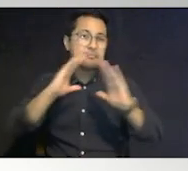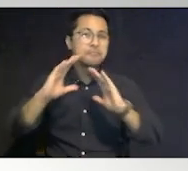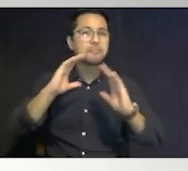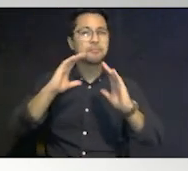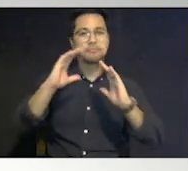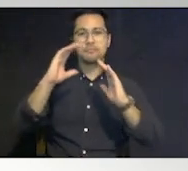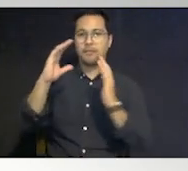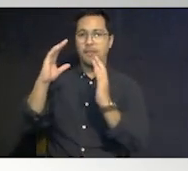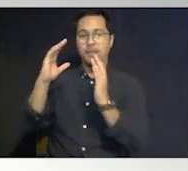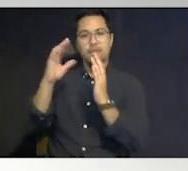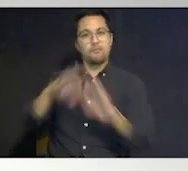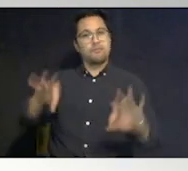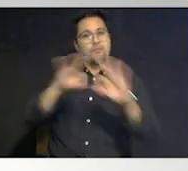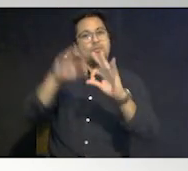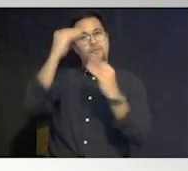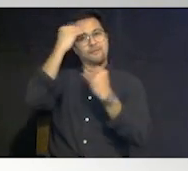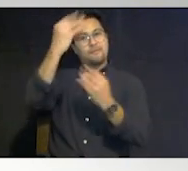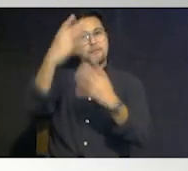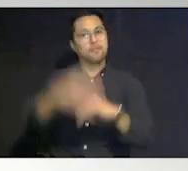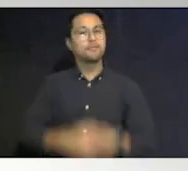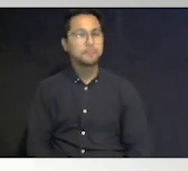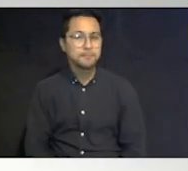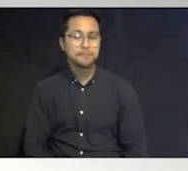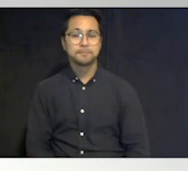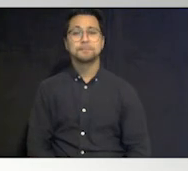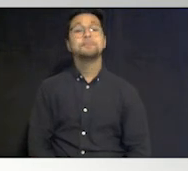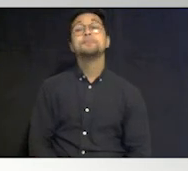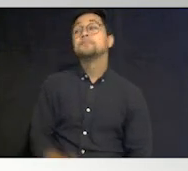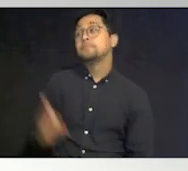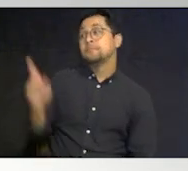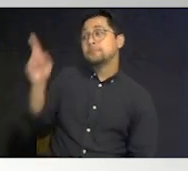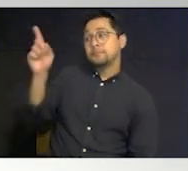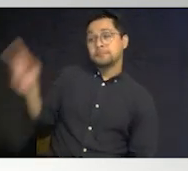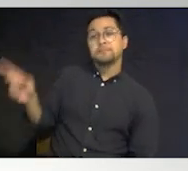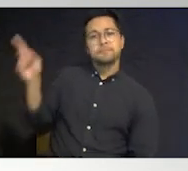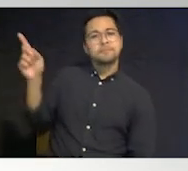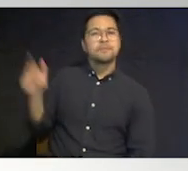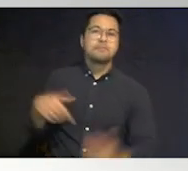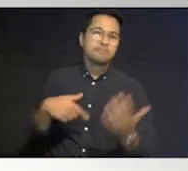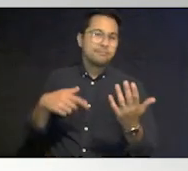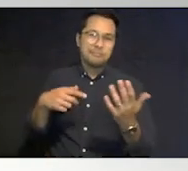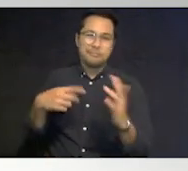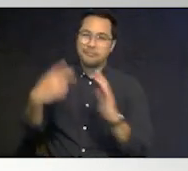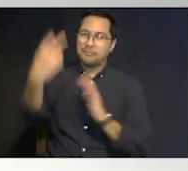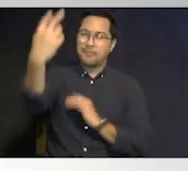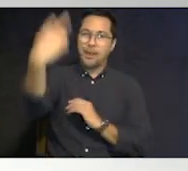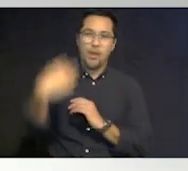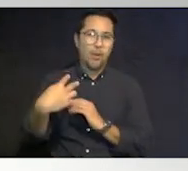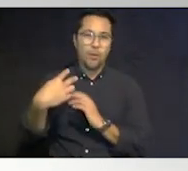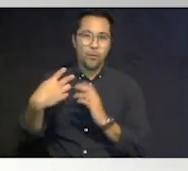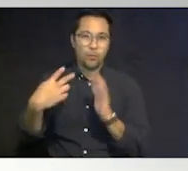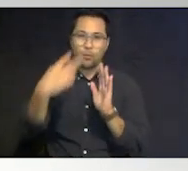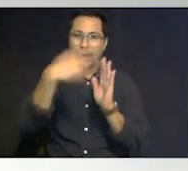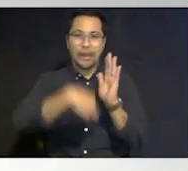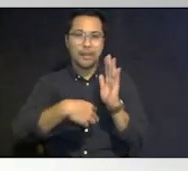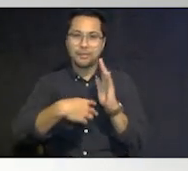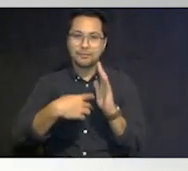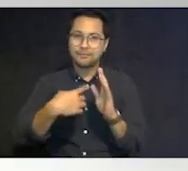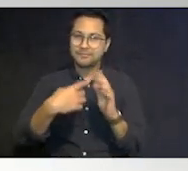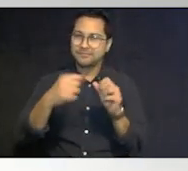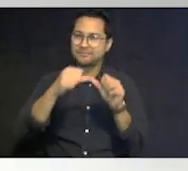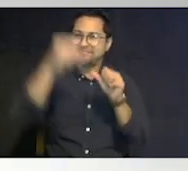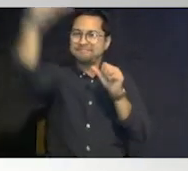information and this is just you can't read it probably from the back but these are just two